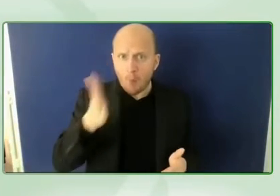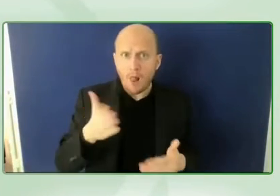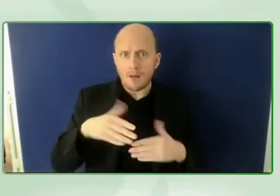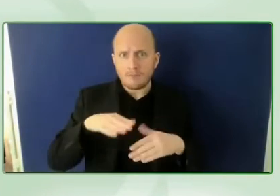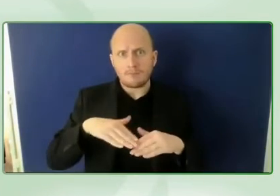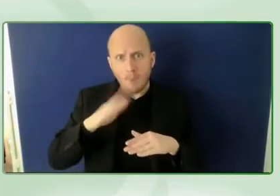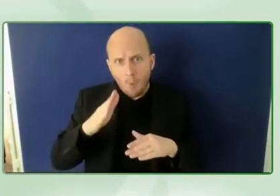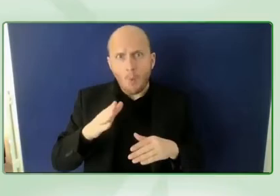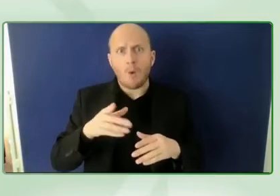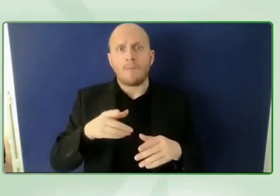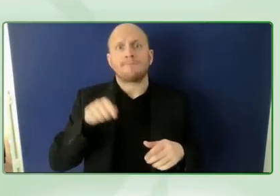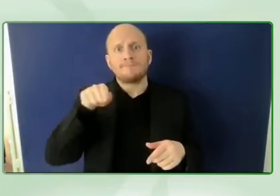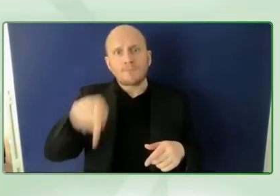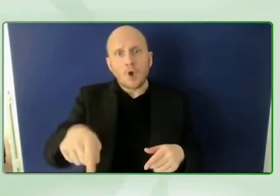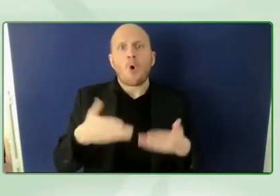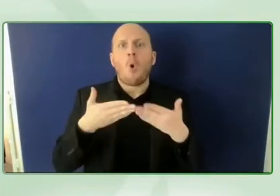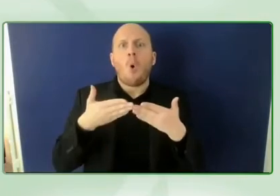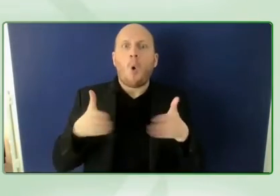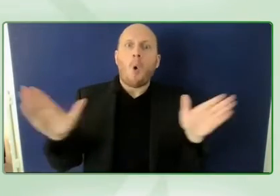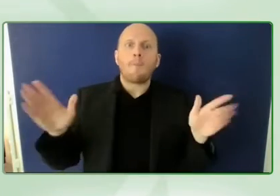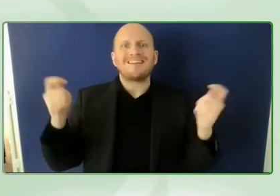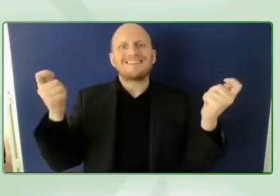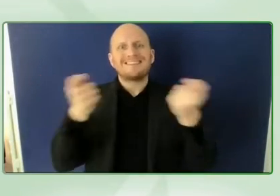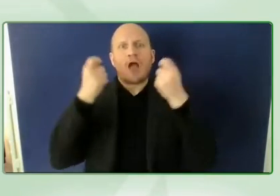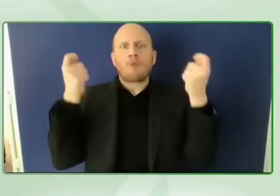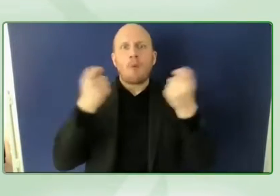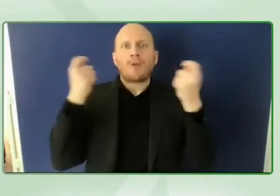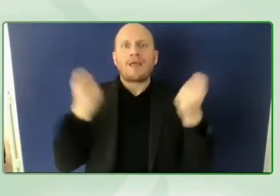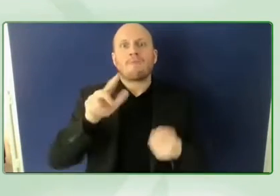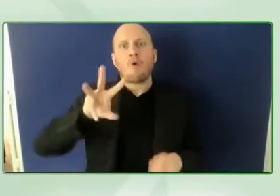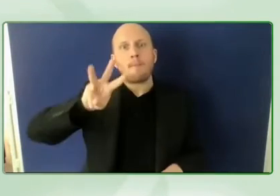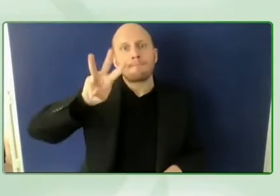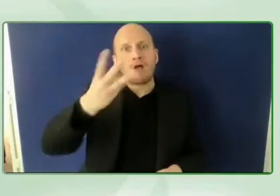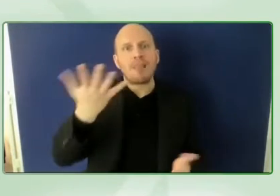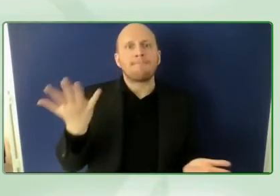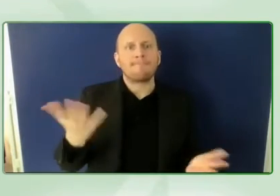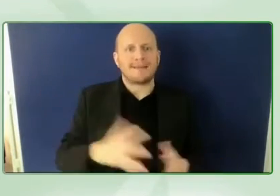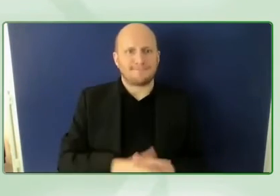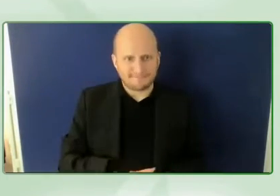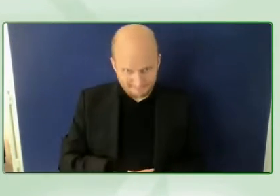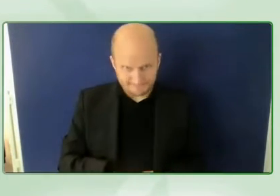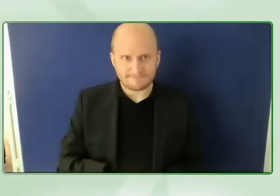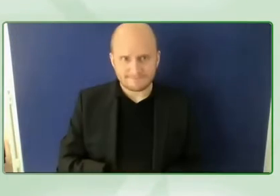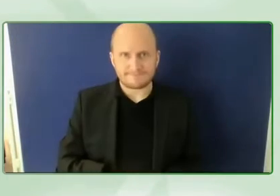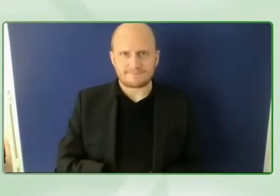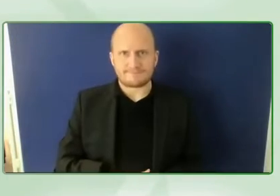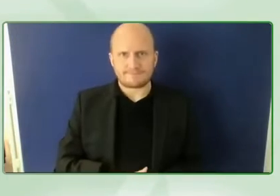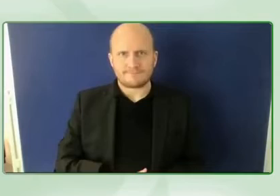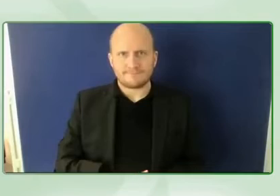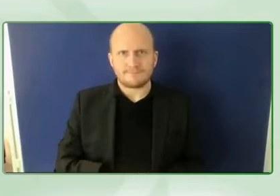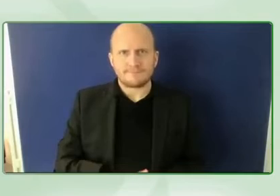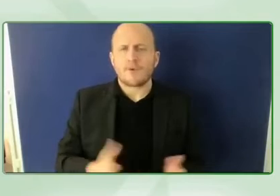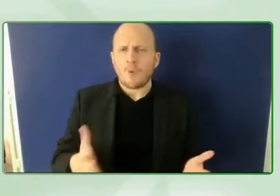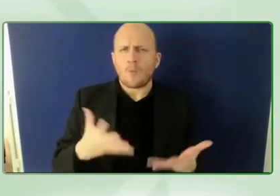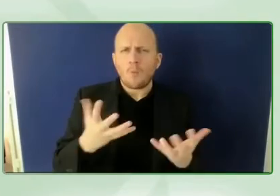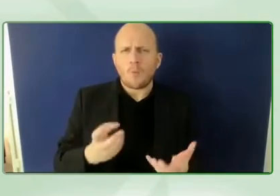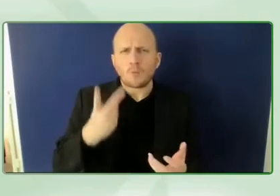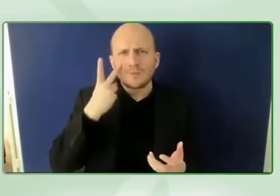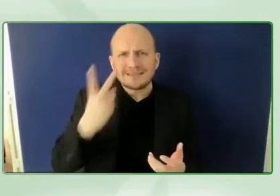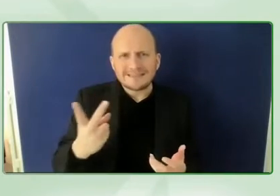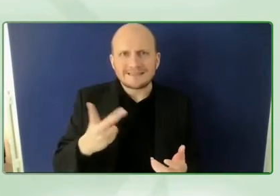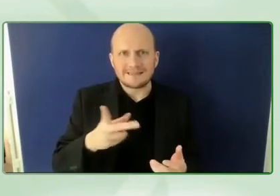on the 4th of march so we really can all look forward to december then to see how as an organization and as an individual